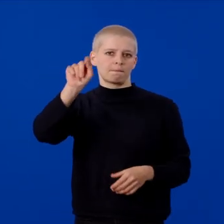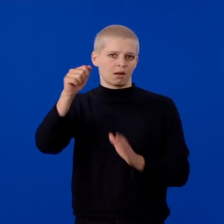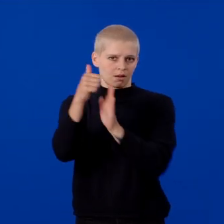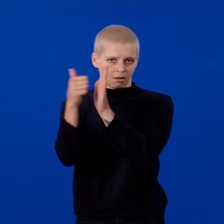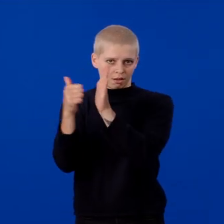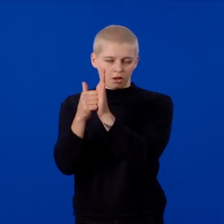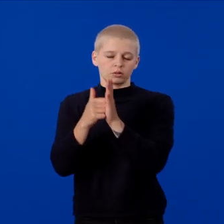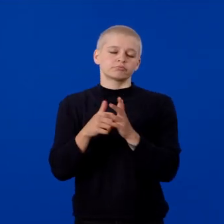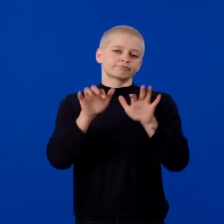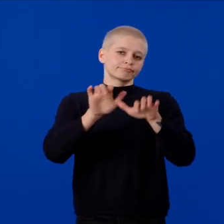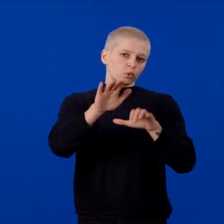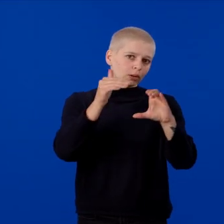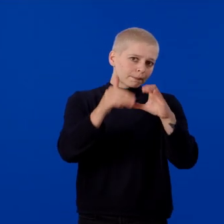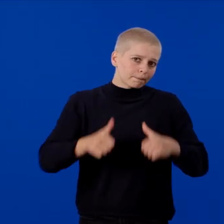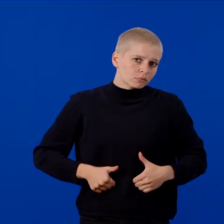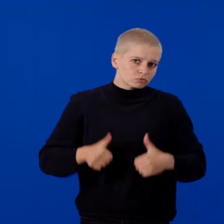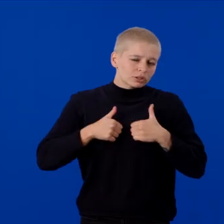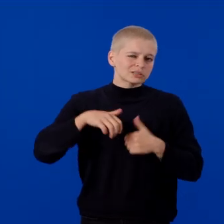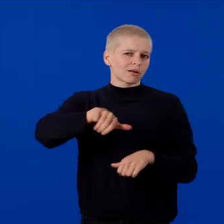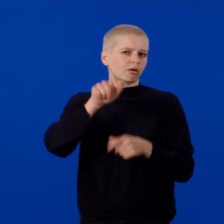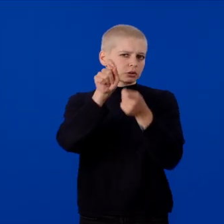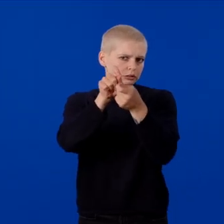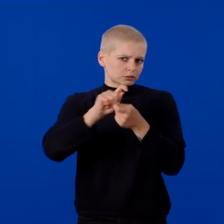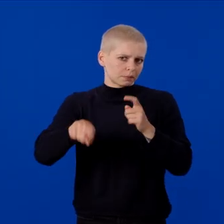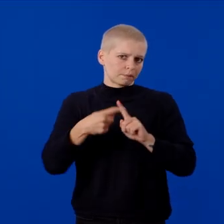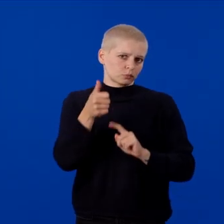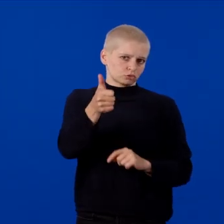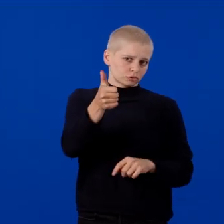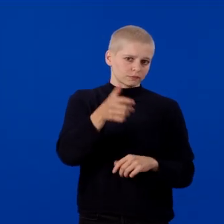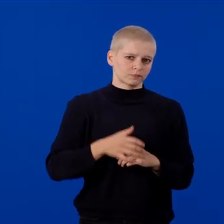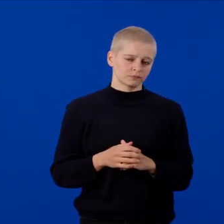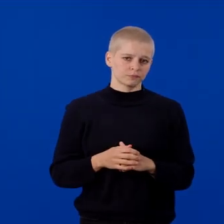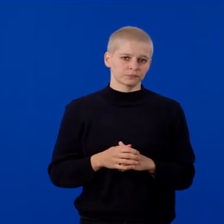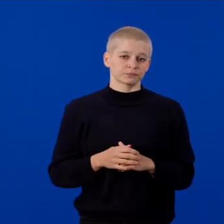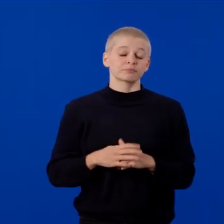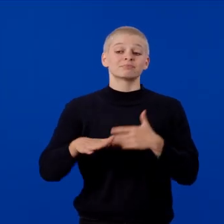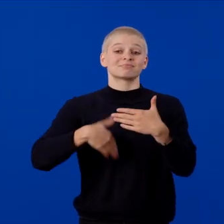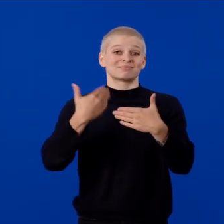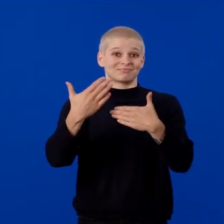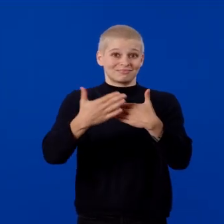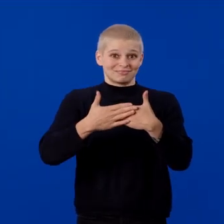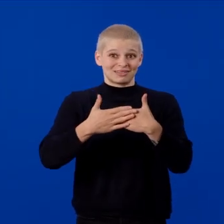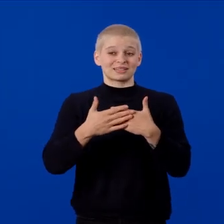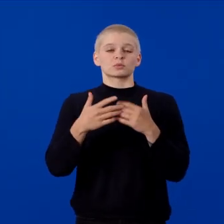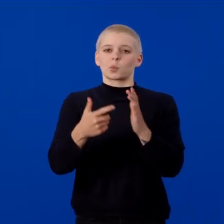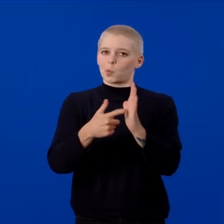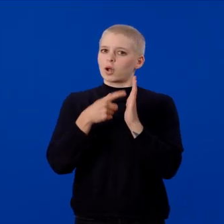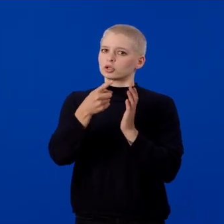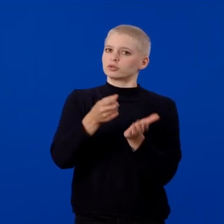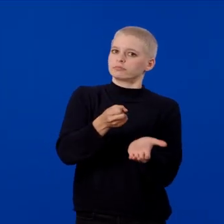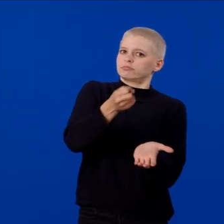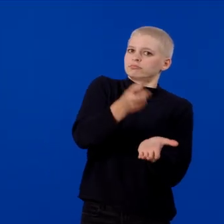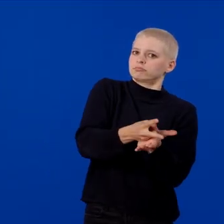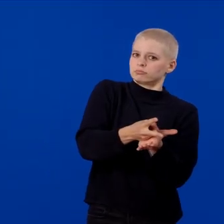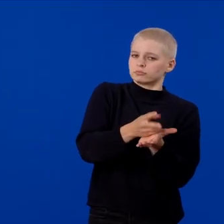Provide an email and additional details about you. This next step will require that you verify your account by using a two-factor